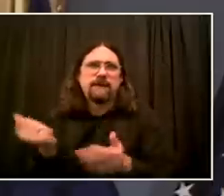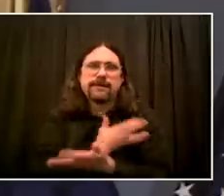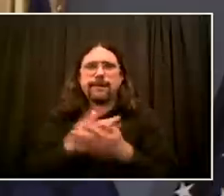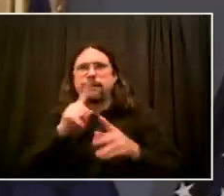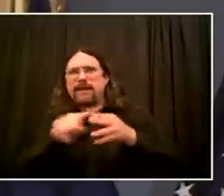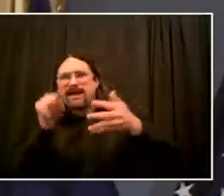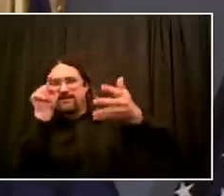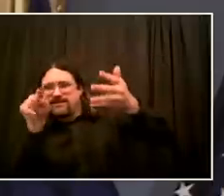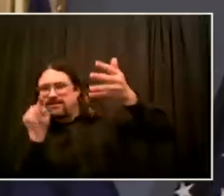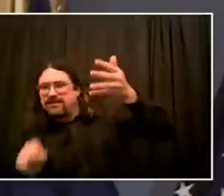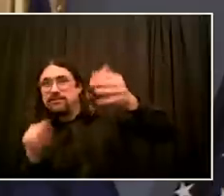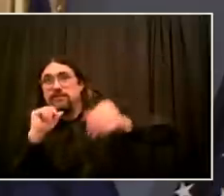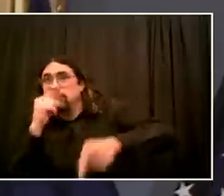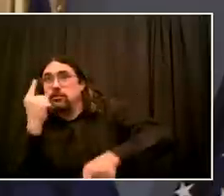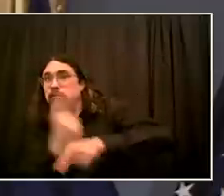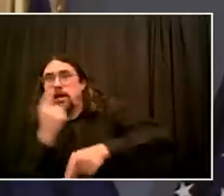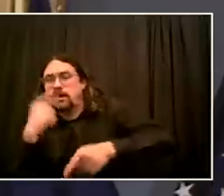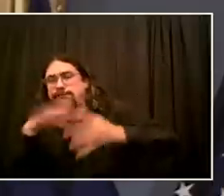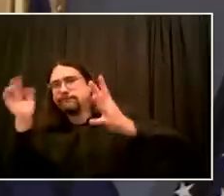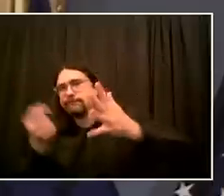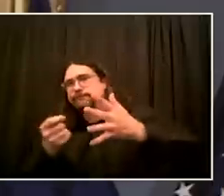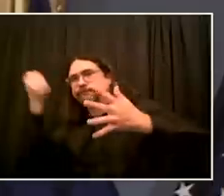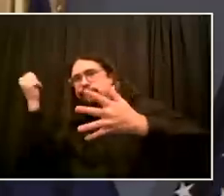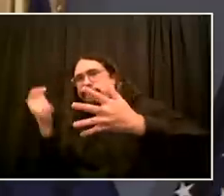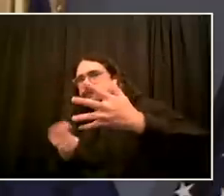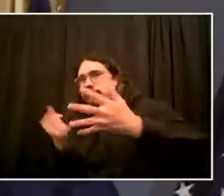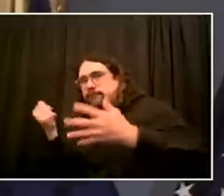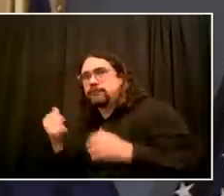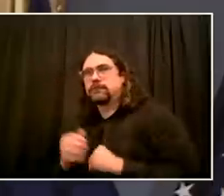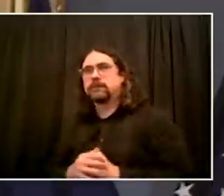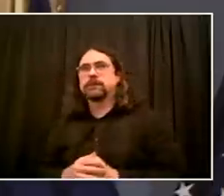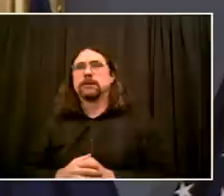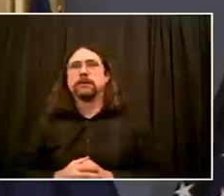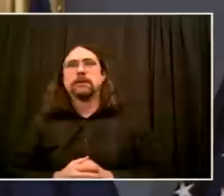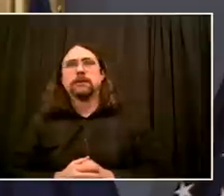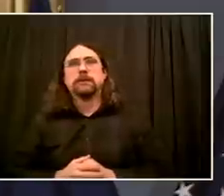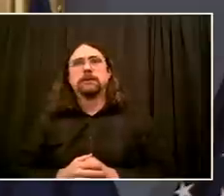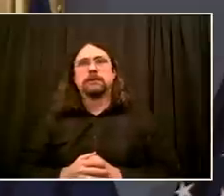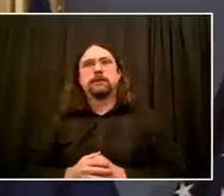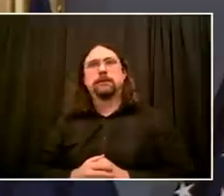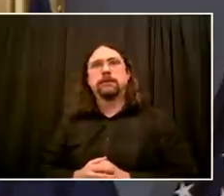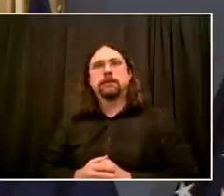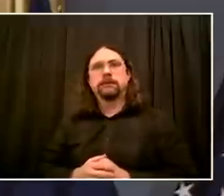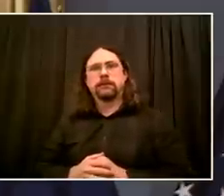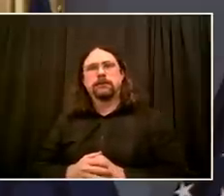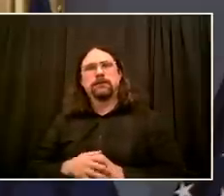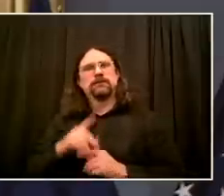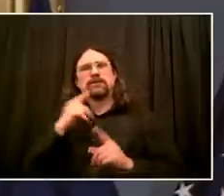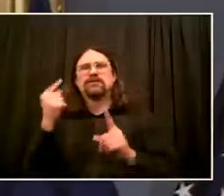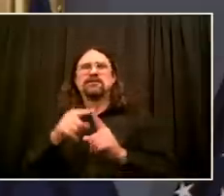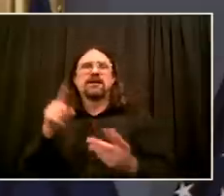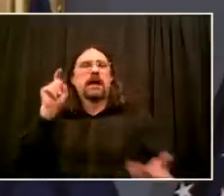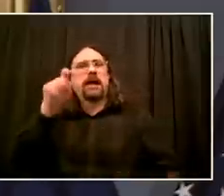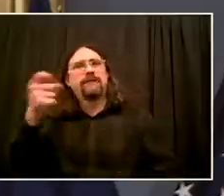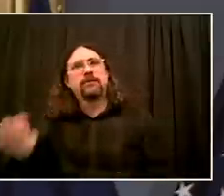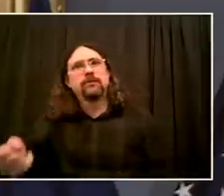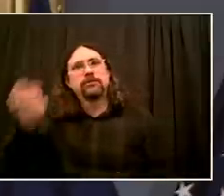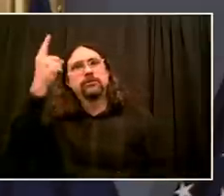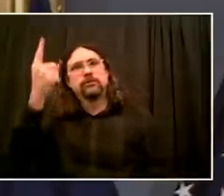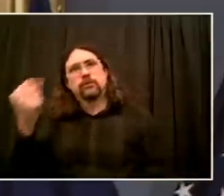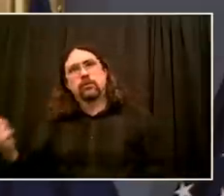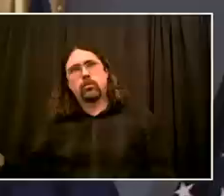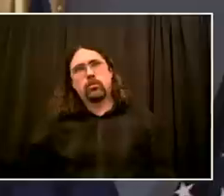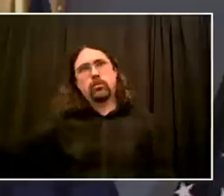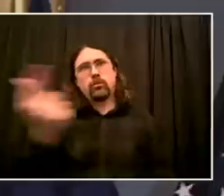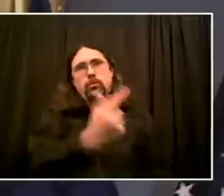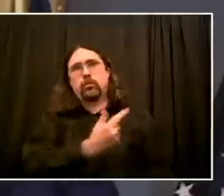all need we need to go. We all understand that we need to go farther. So there's several things that we need to work on immediately. One requires